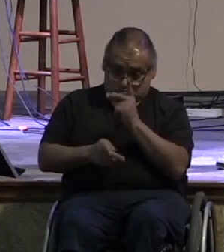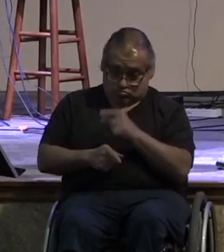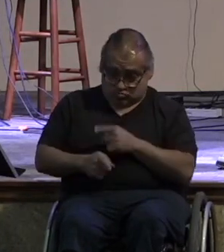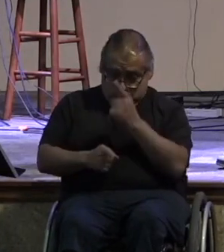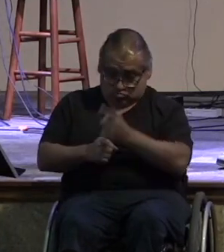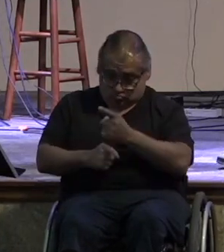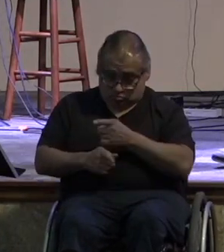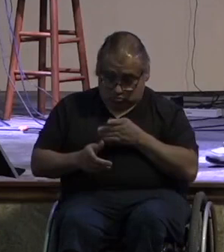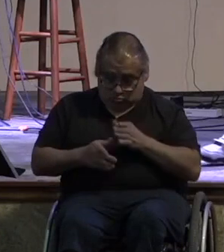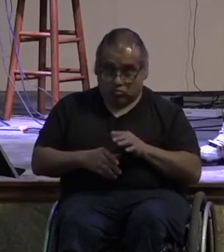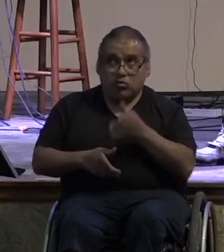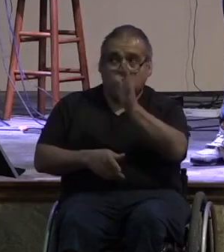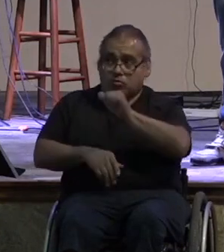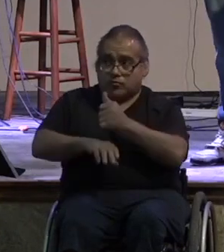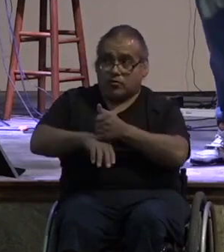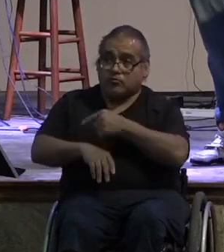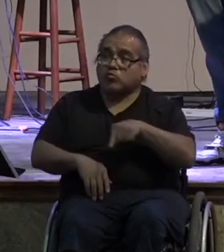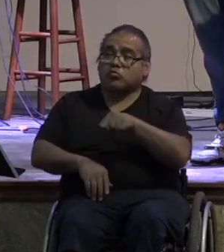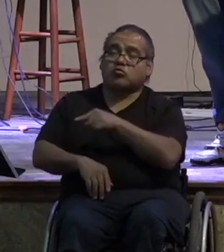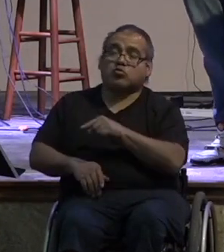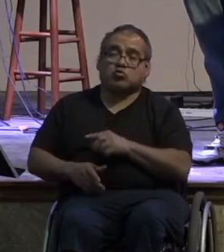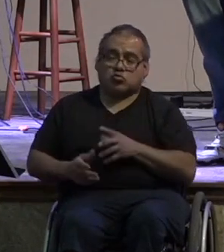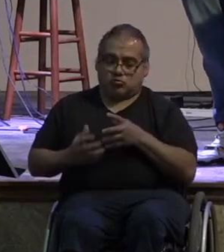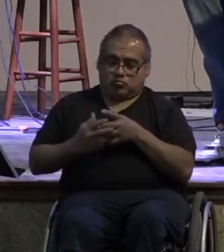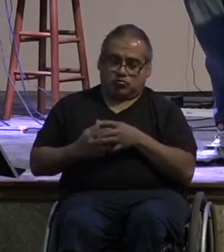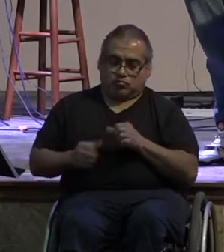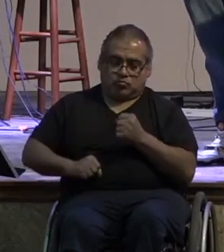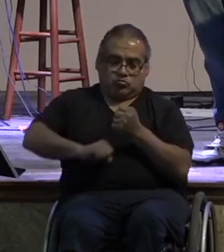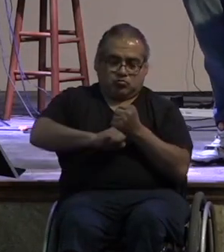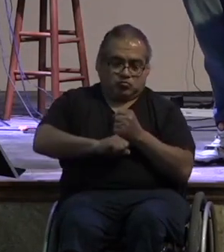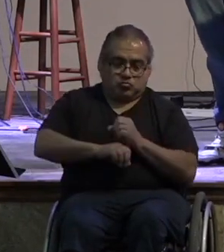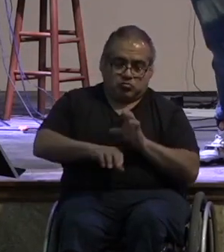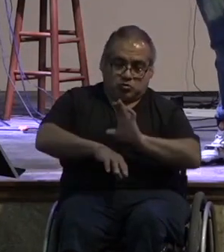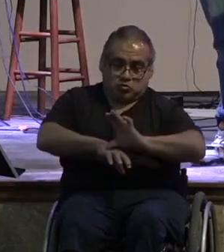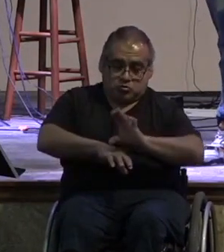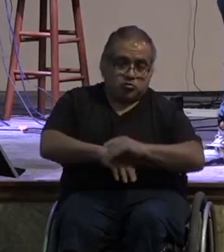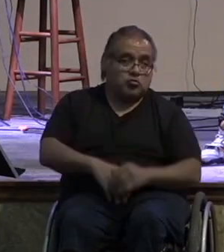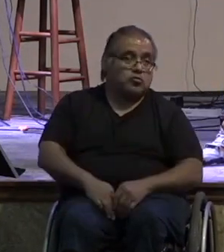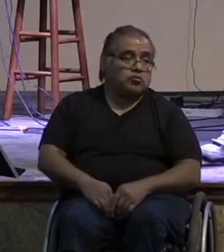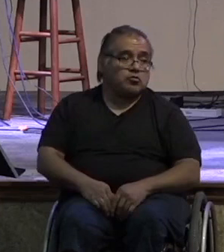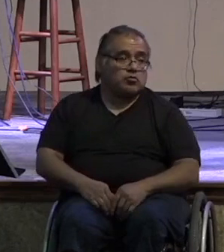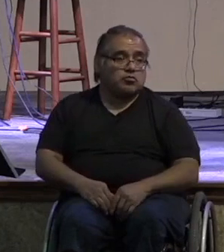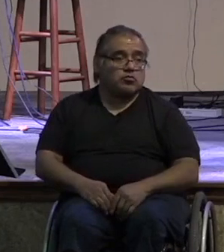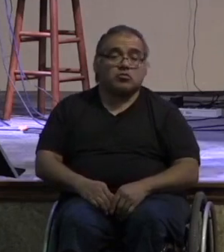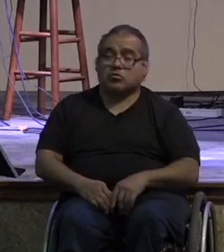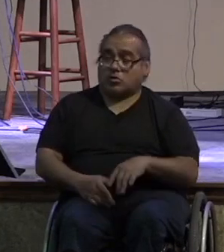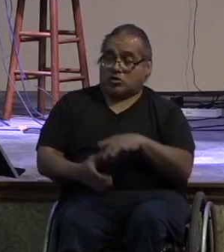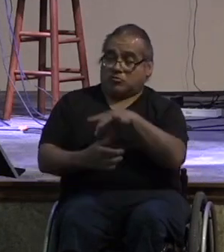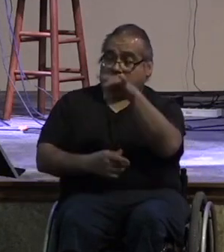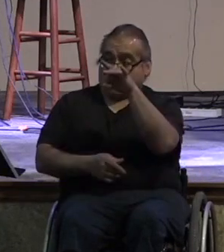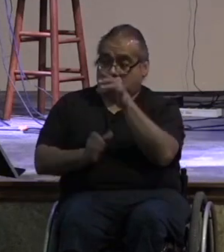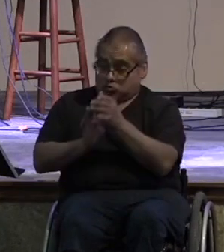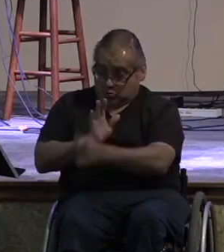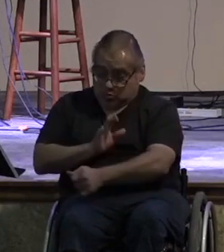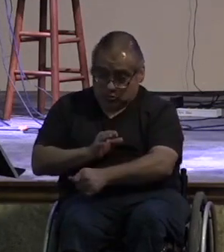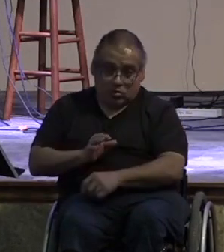god has made me to dream about the things that he's gifted me to do naturally the things he's given me spiritual gifts to do